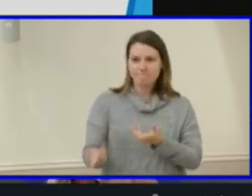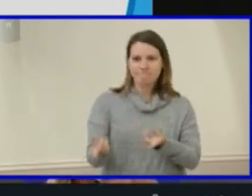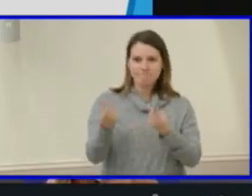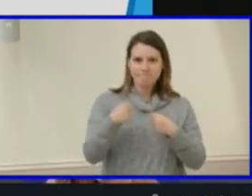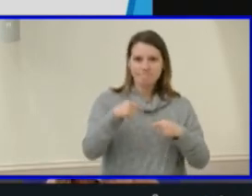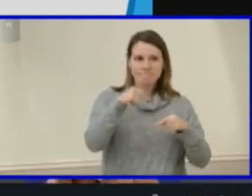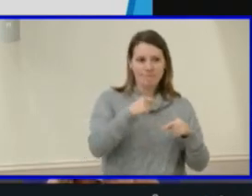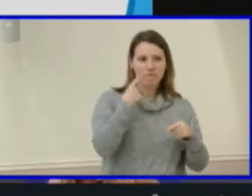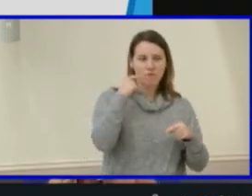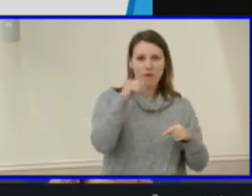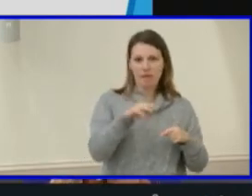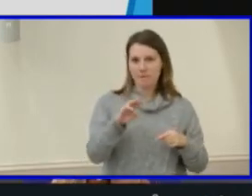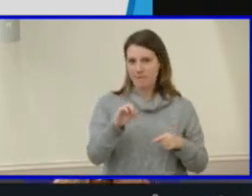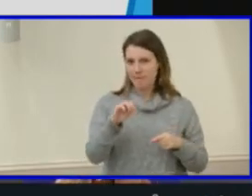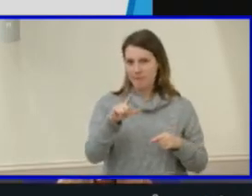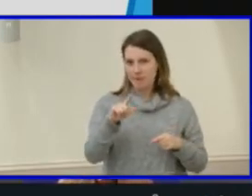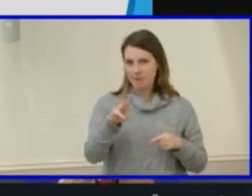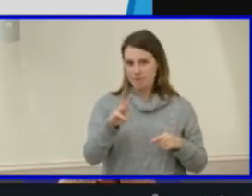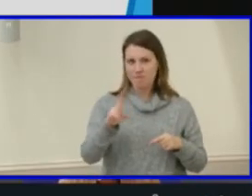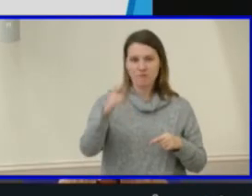application process.